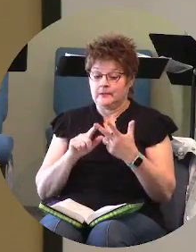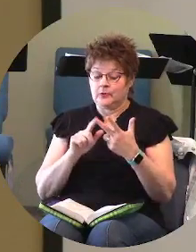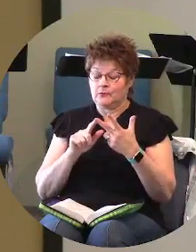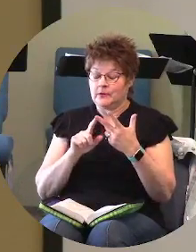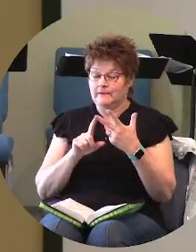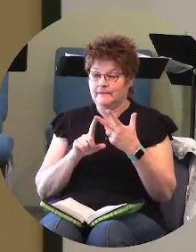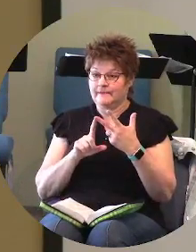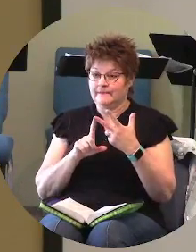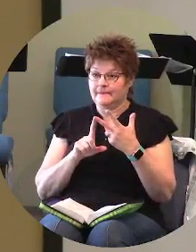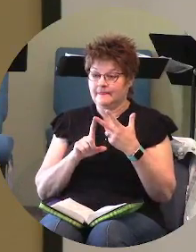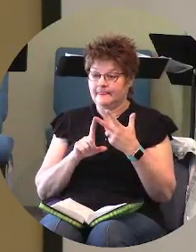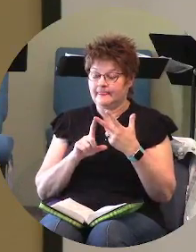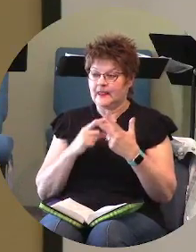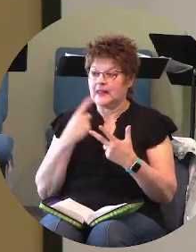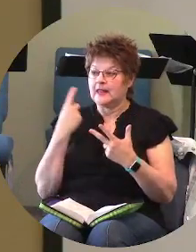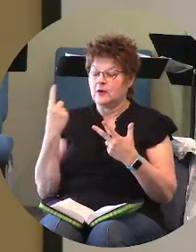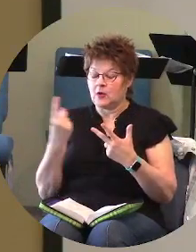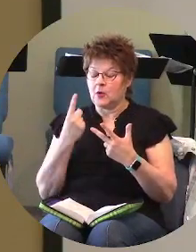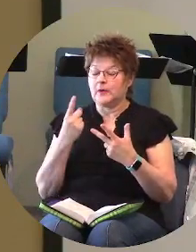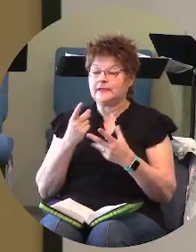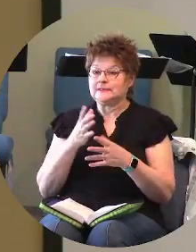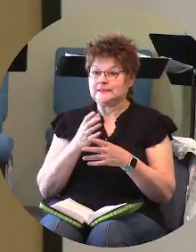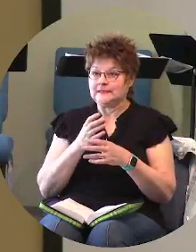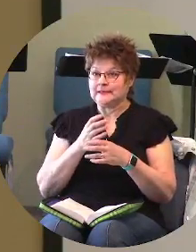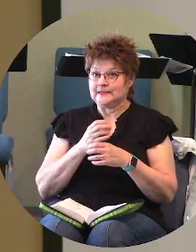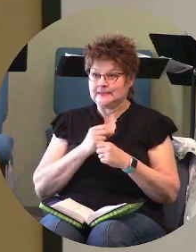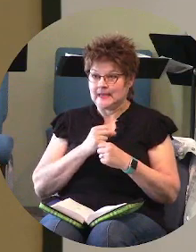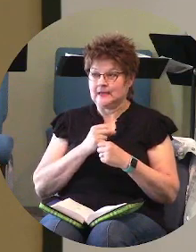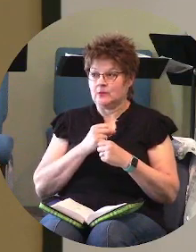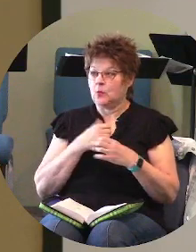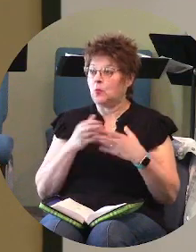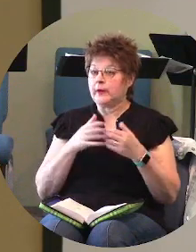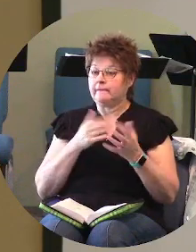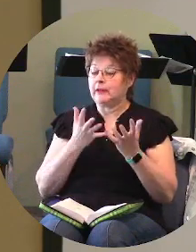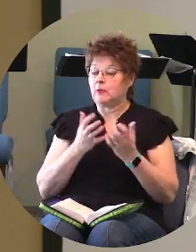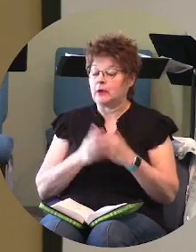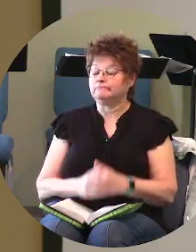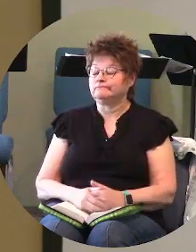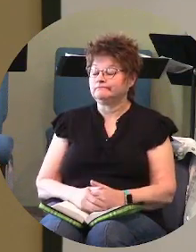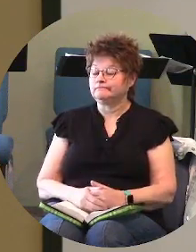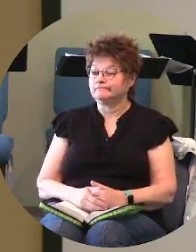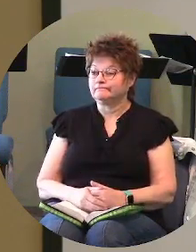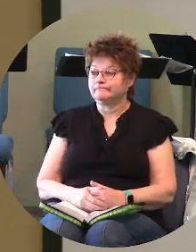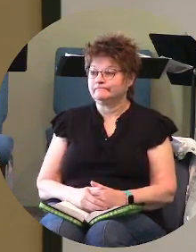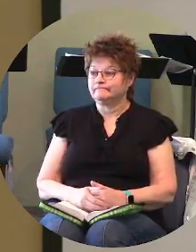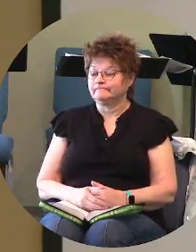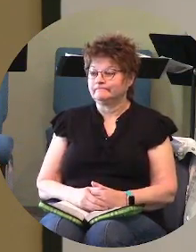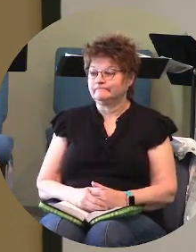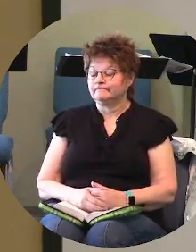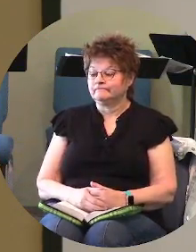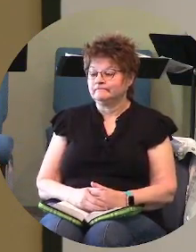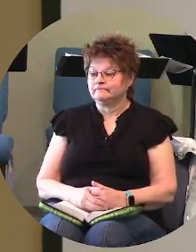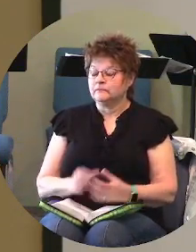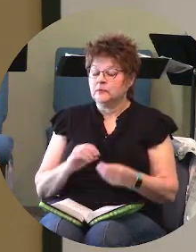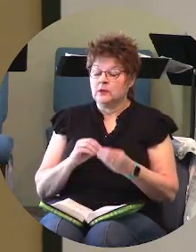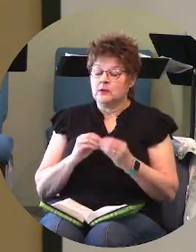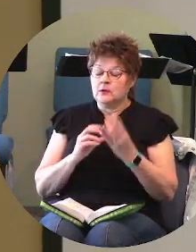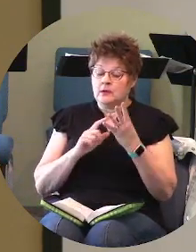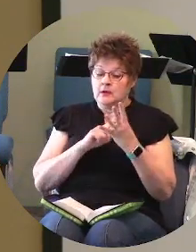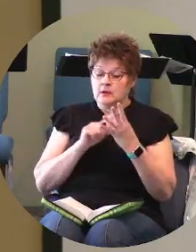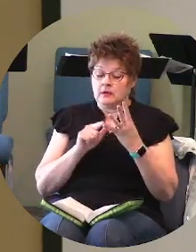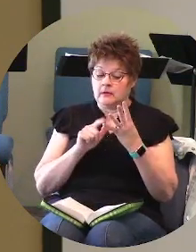they will always take what they want number four